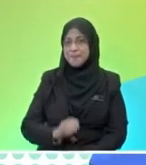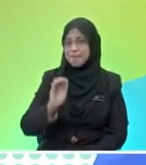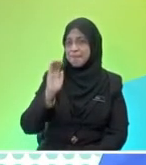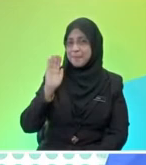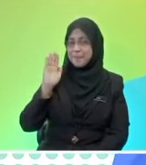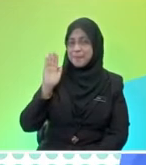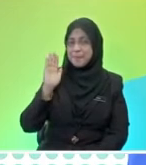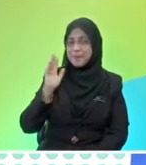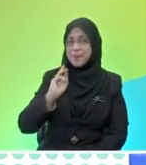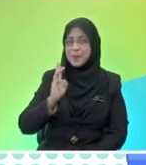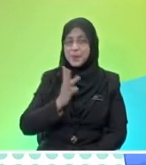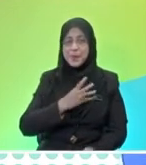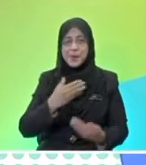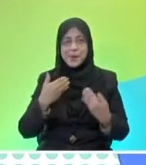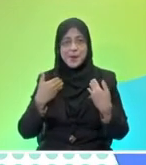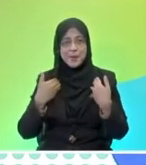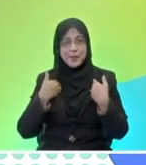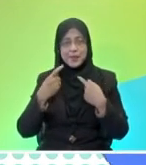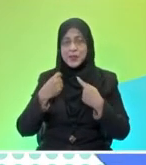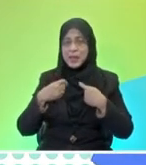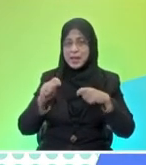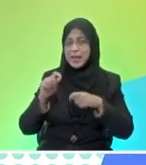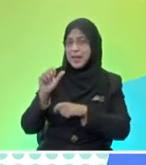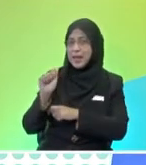Okay, we have... All right, let's just try to go with Adam. Okay. Adam.